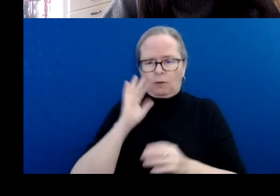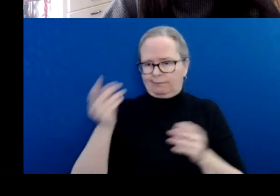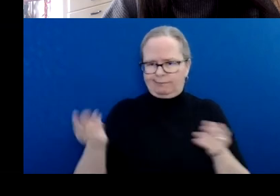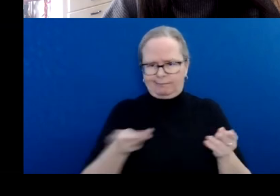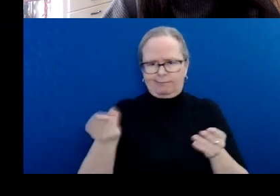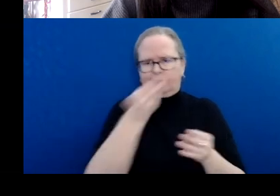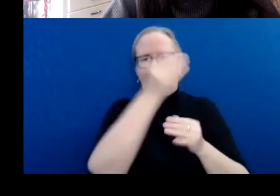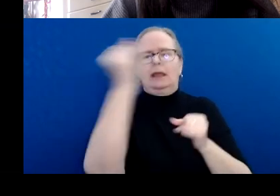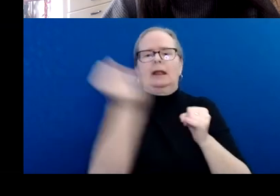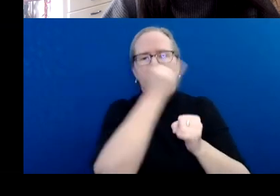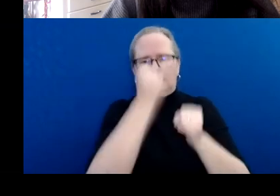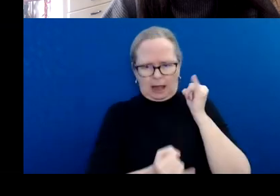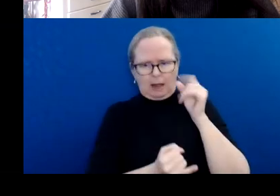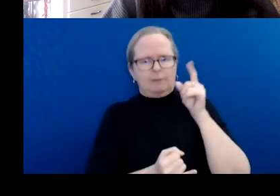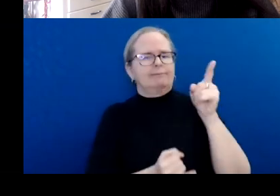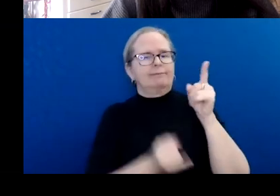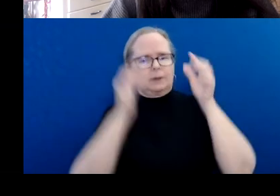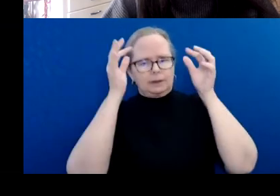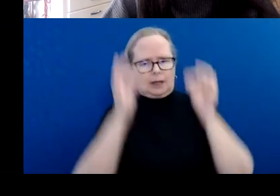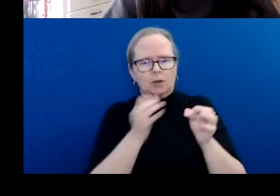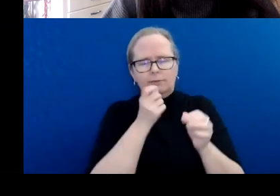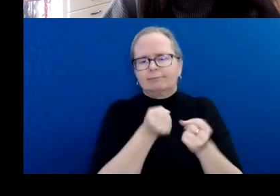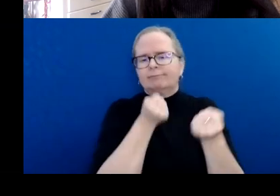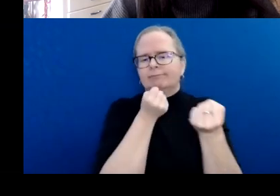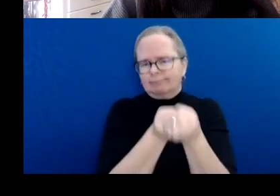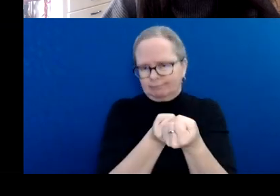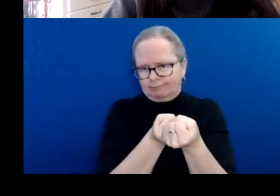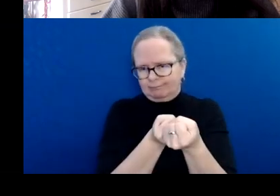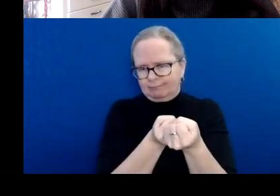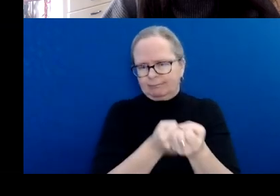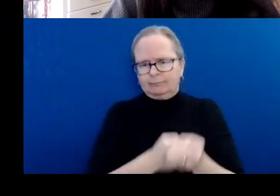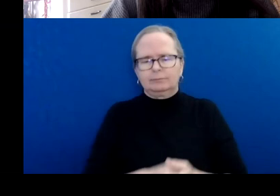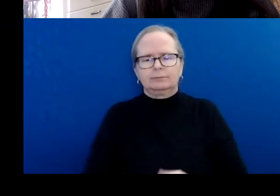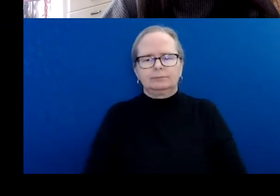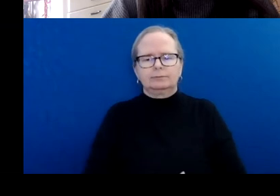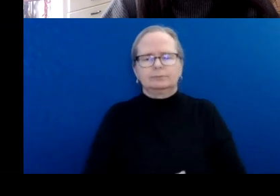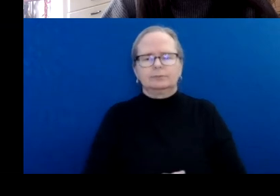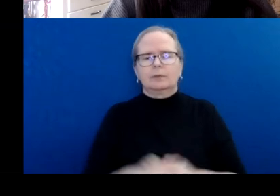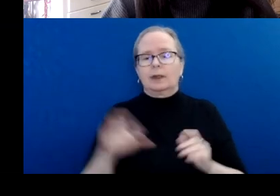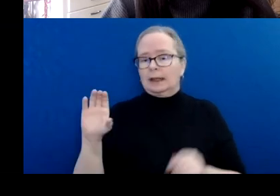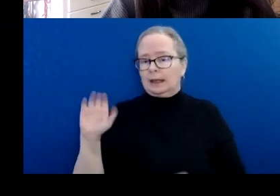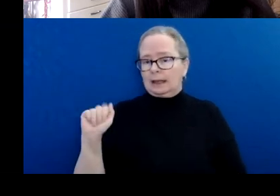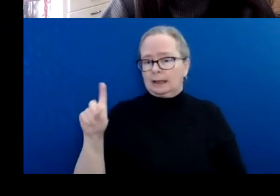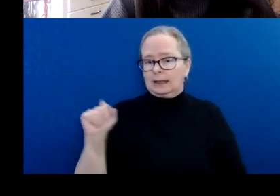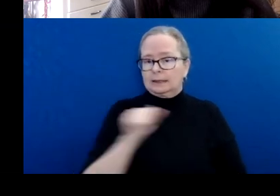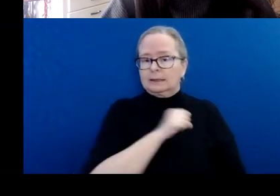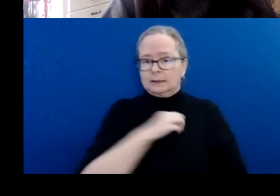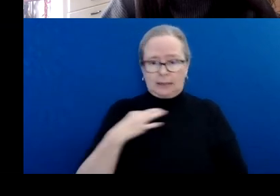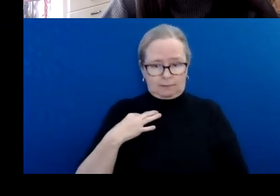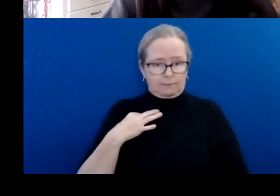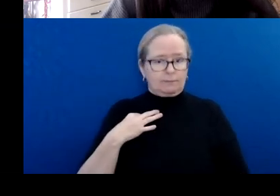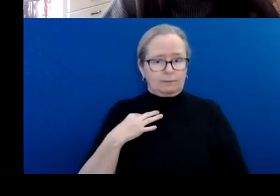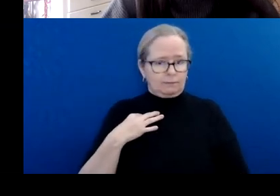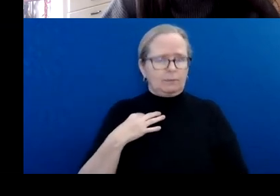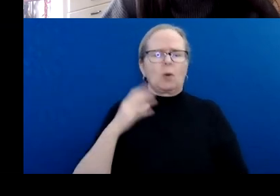CADA reserves the right to adjust assessment processes and the program timeline due to application volume if needed.